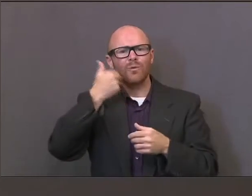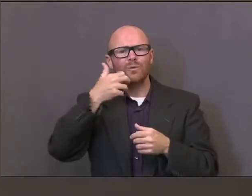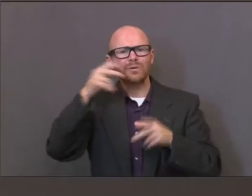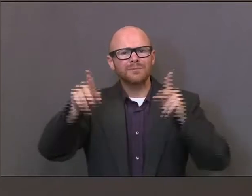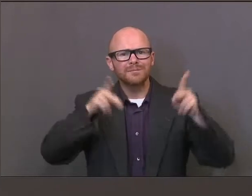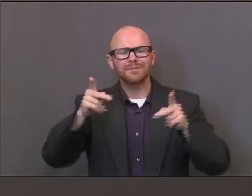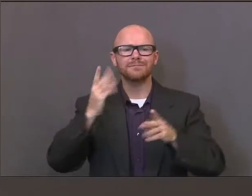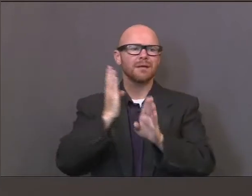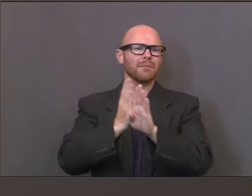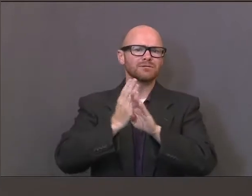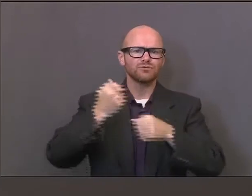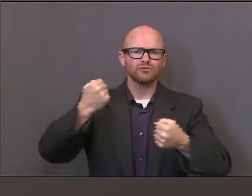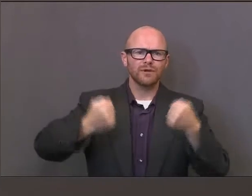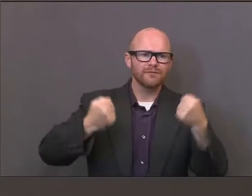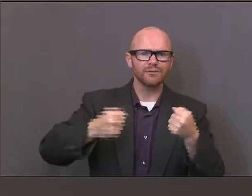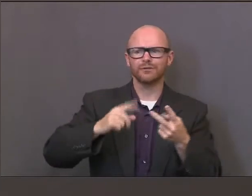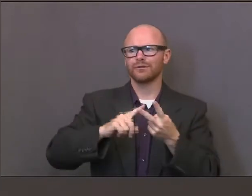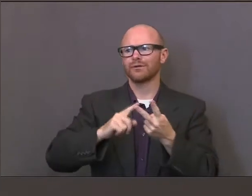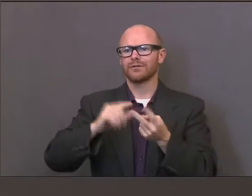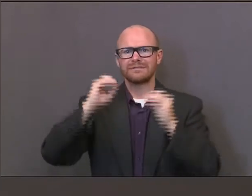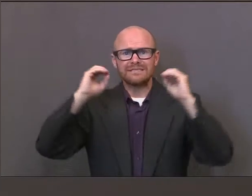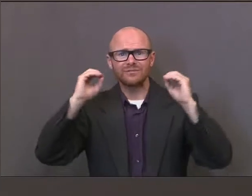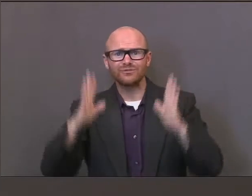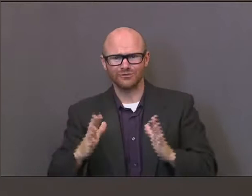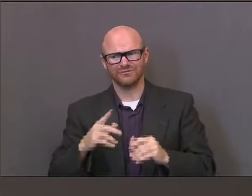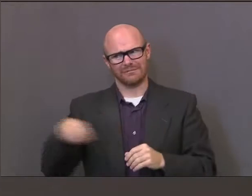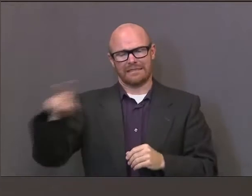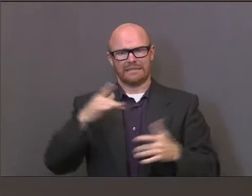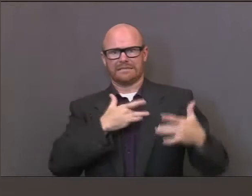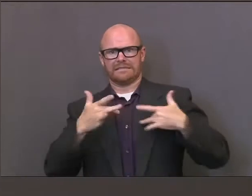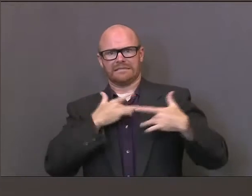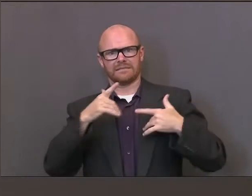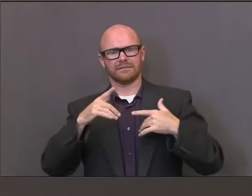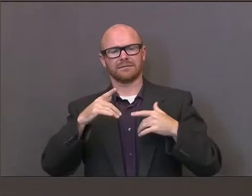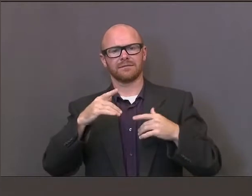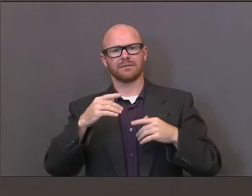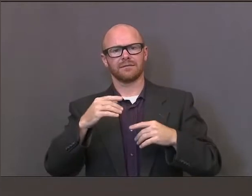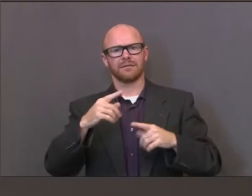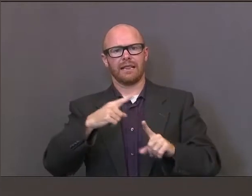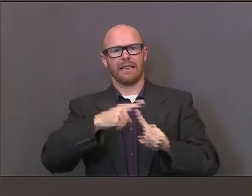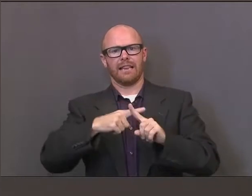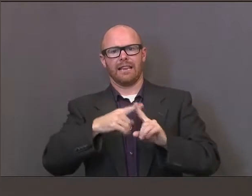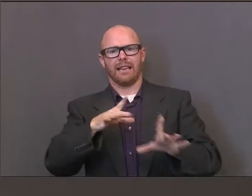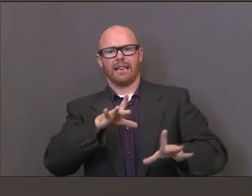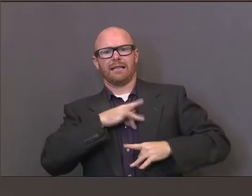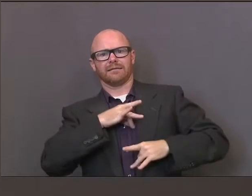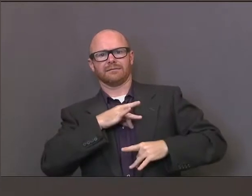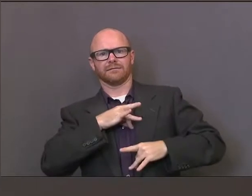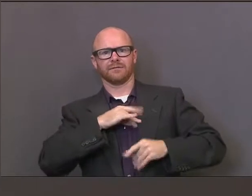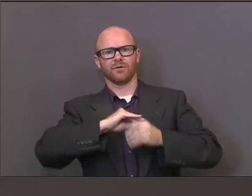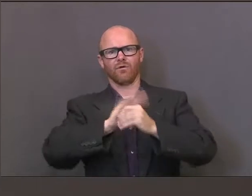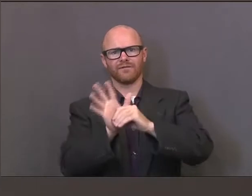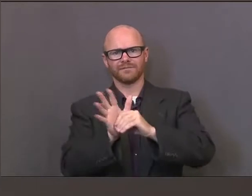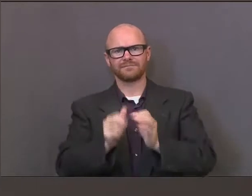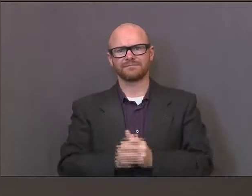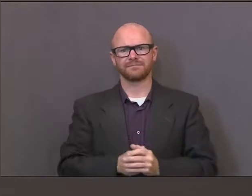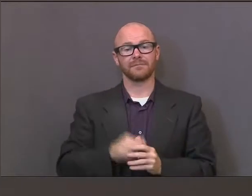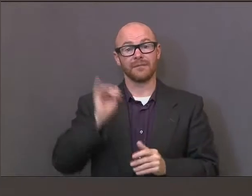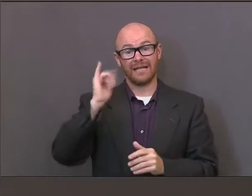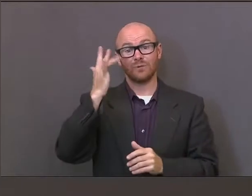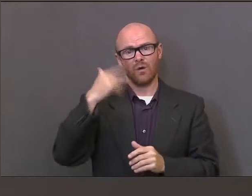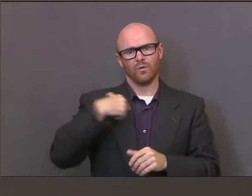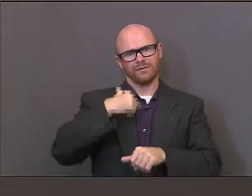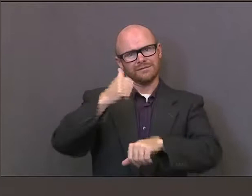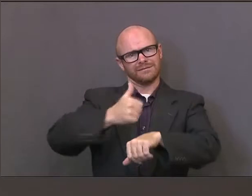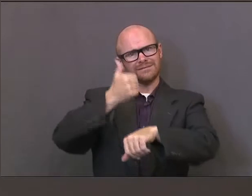about being exposed to COVID-19. So this is to be anticipated. That's the reason we've had standards